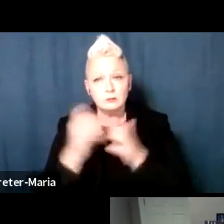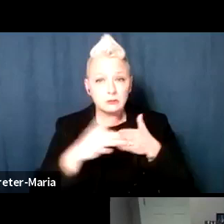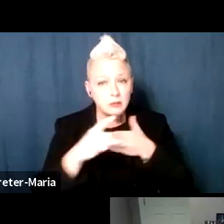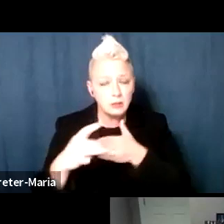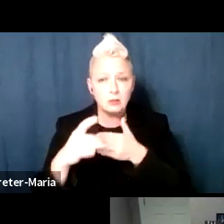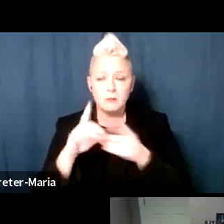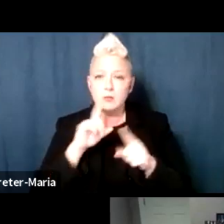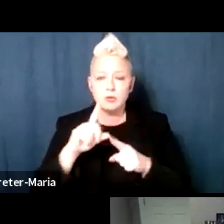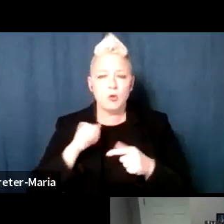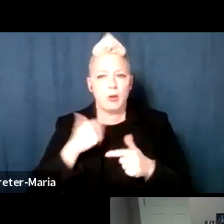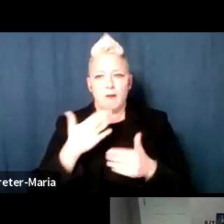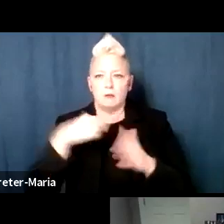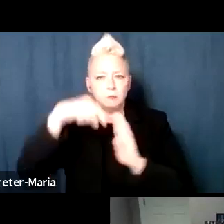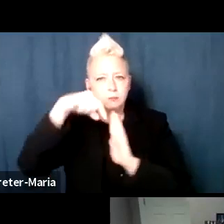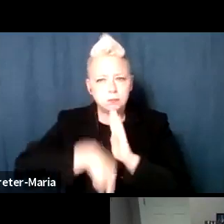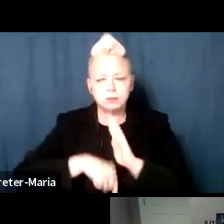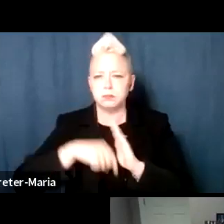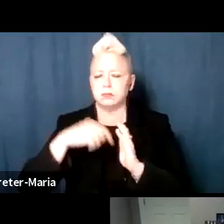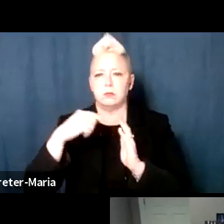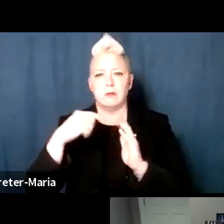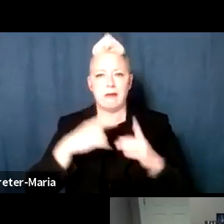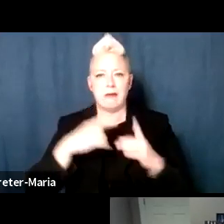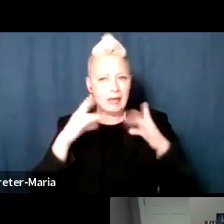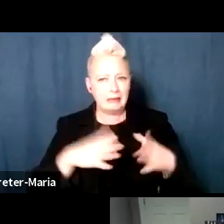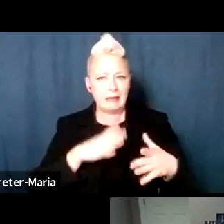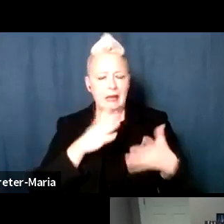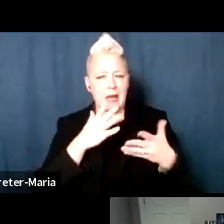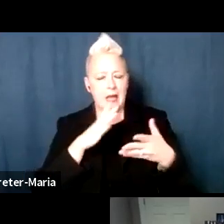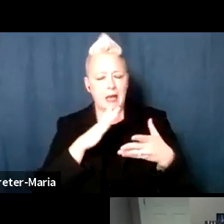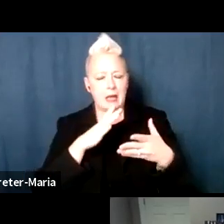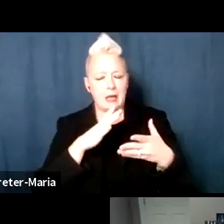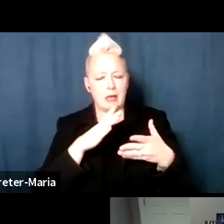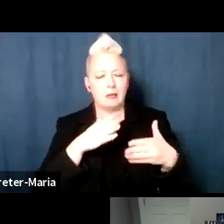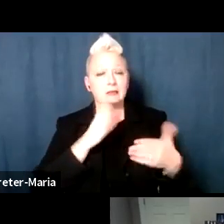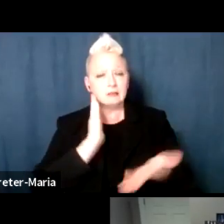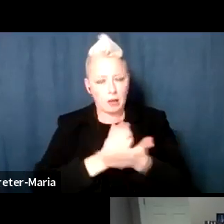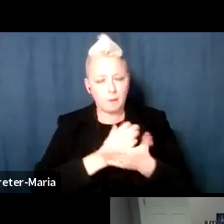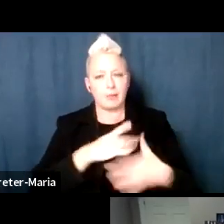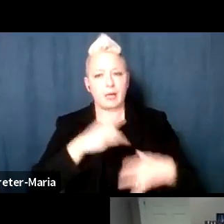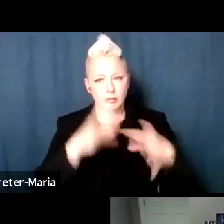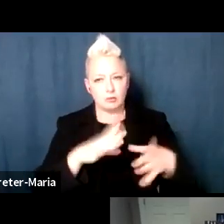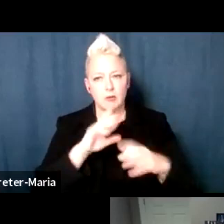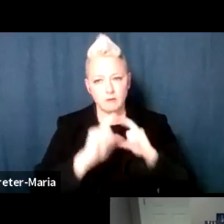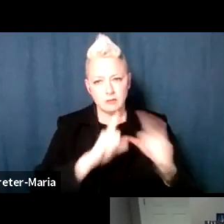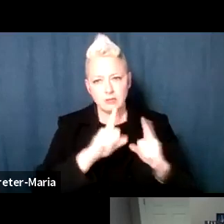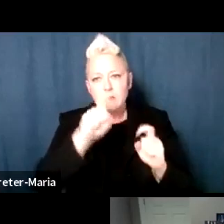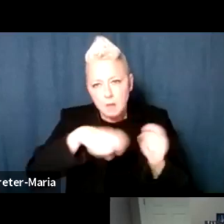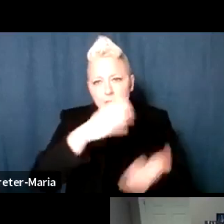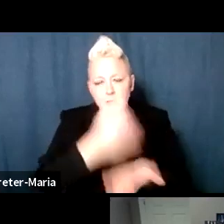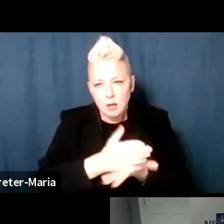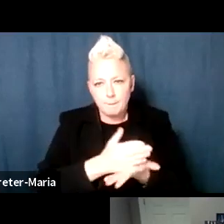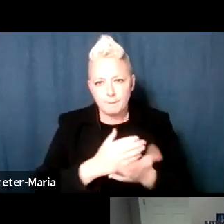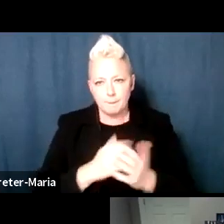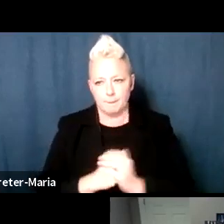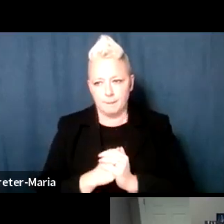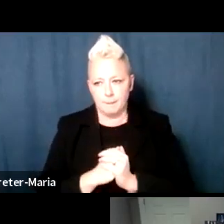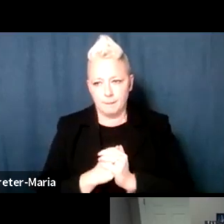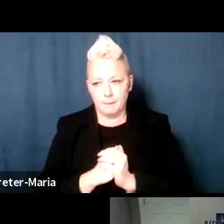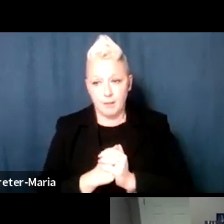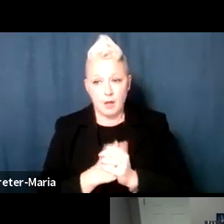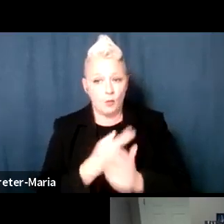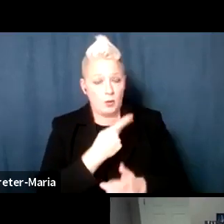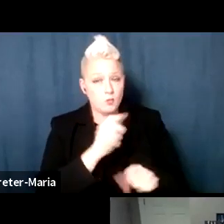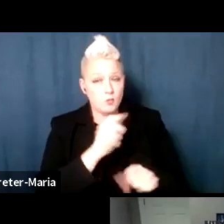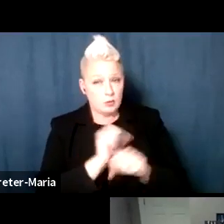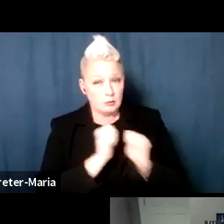we have a robust anti-hatred conversation at all levels. I worked closely with Scott when he was at the